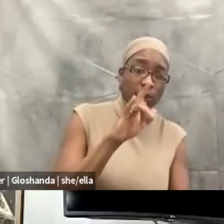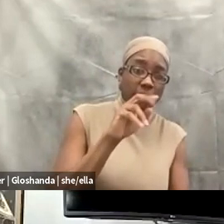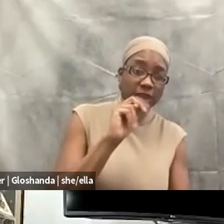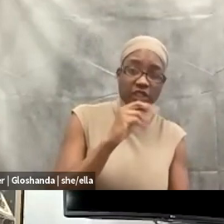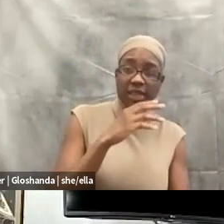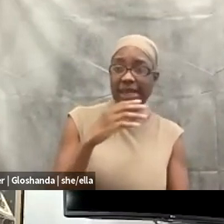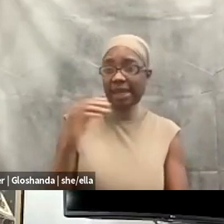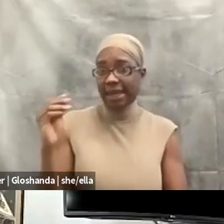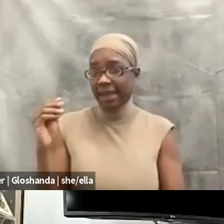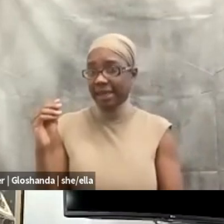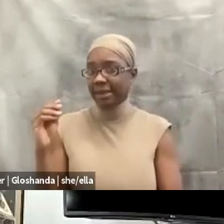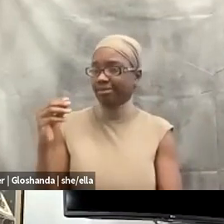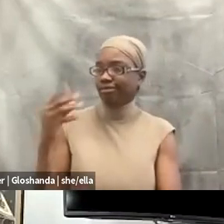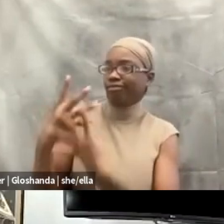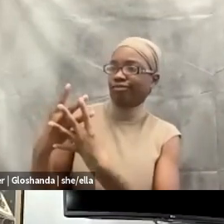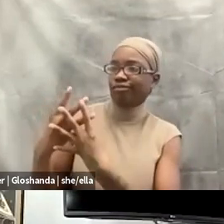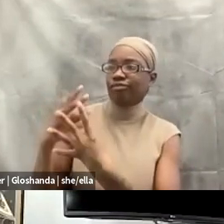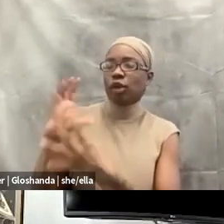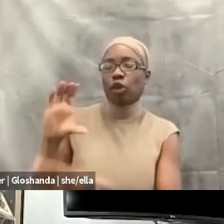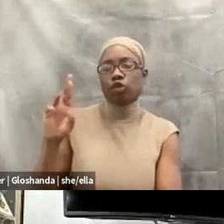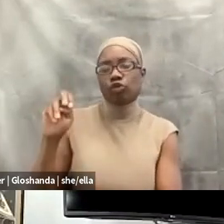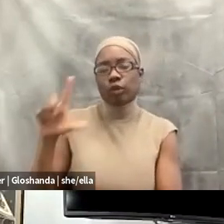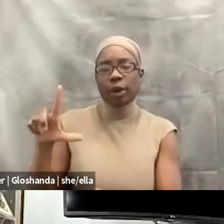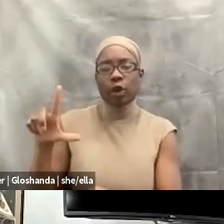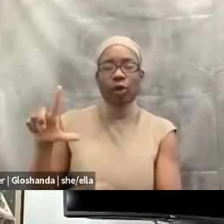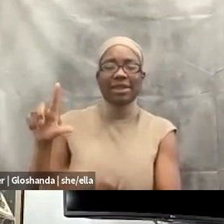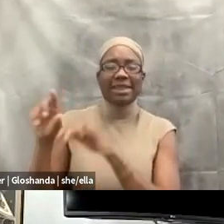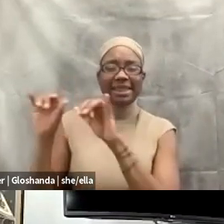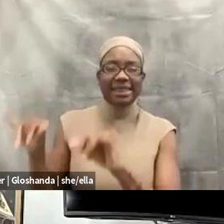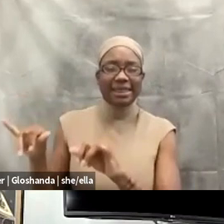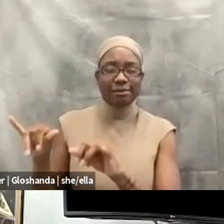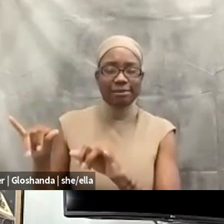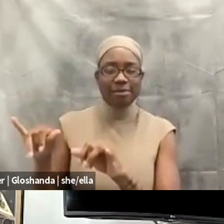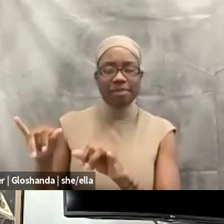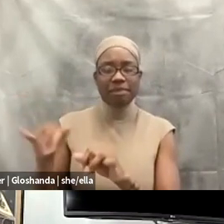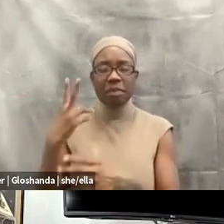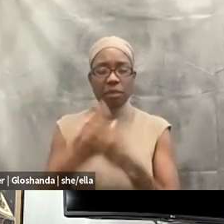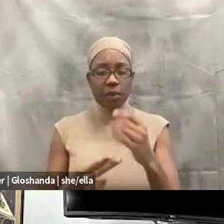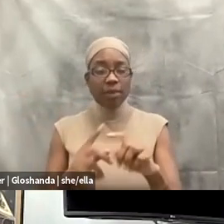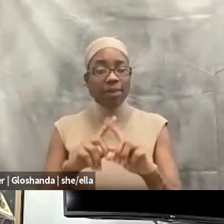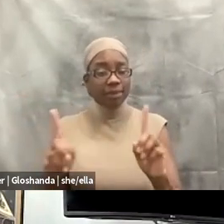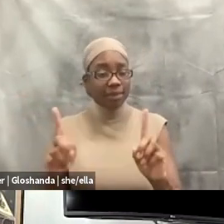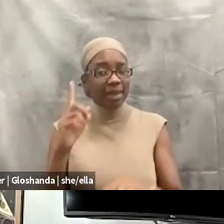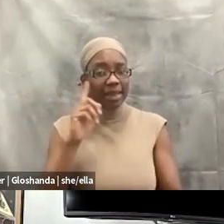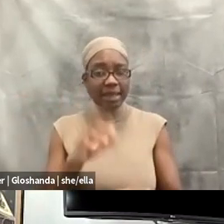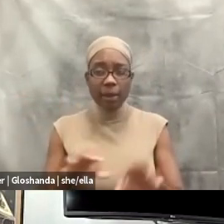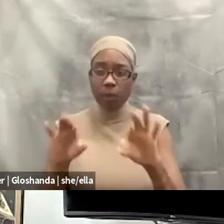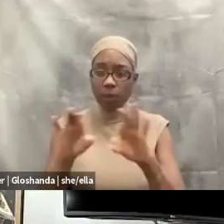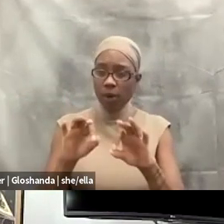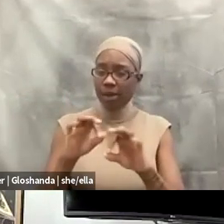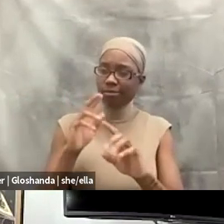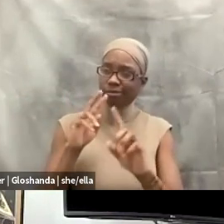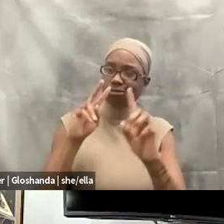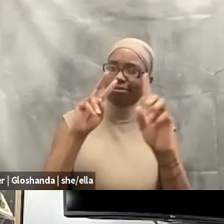like criminal carceral system, abolition. Um, but I, I think it's also important that as we're looking toward reform